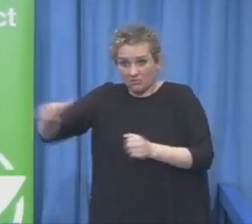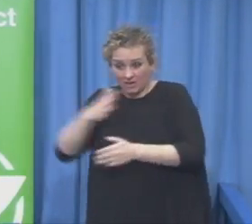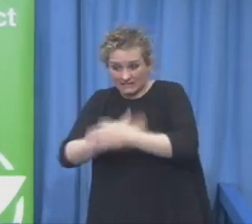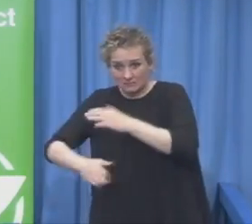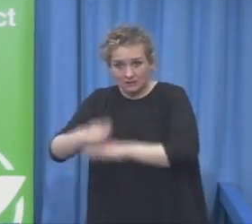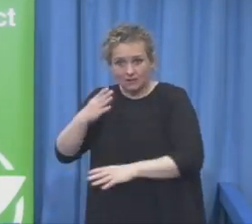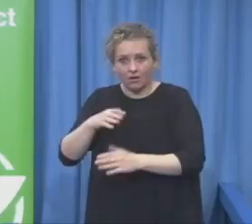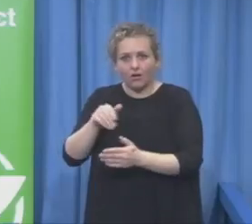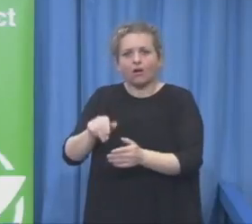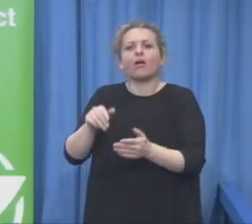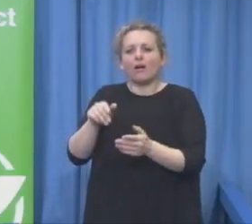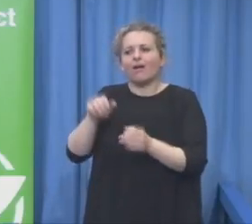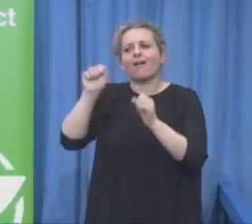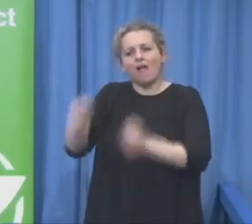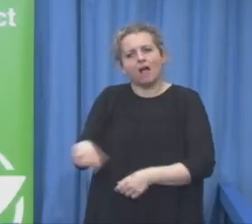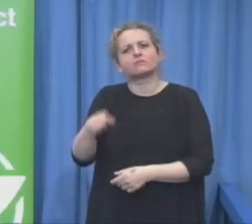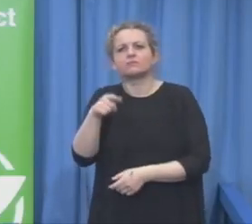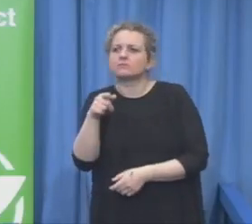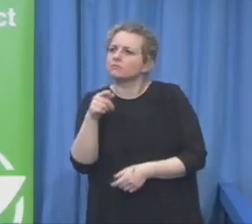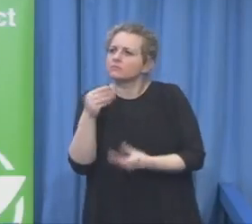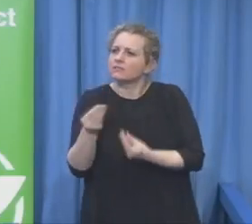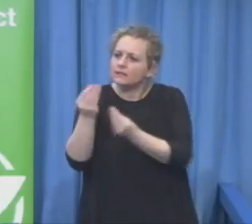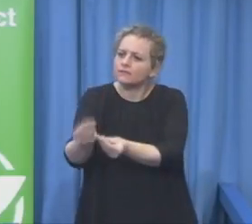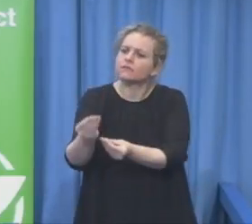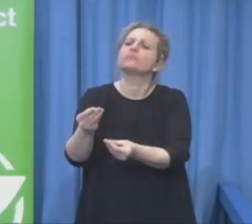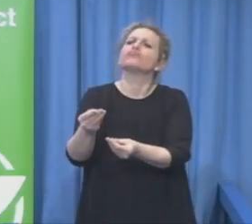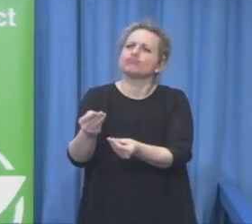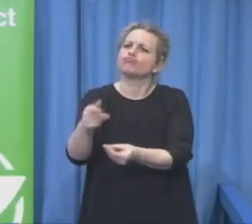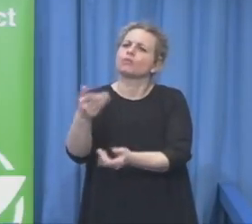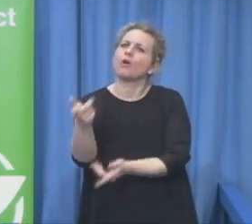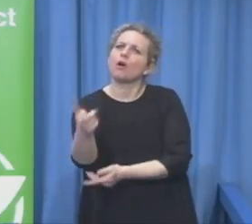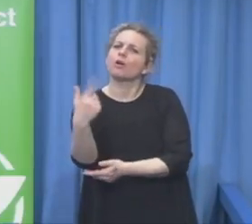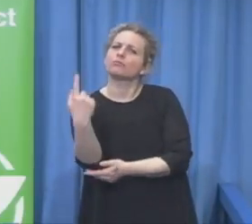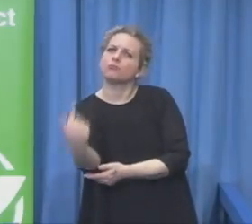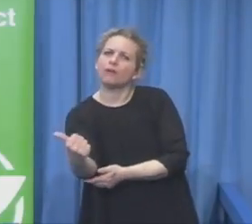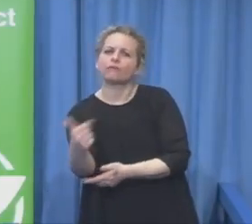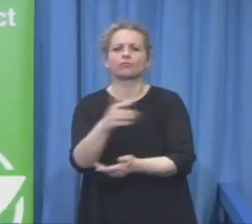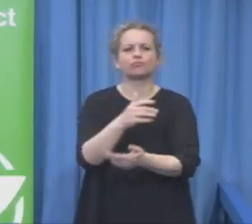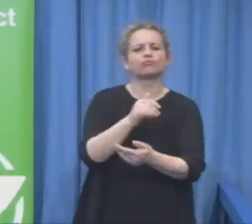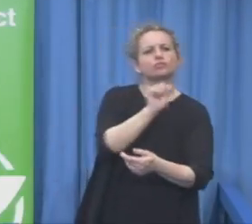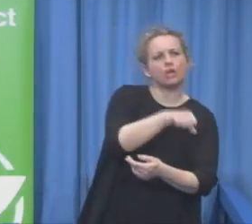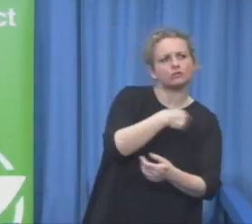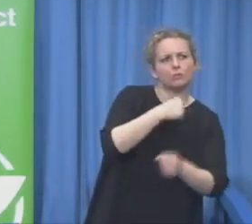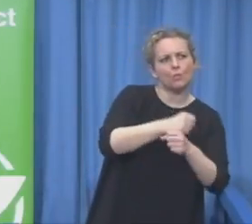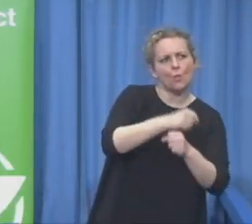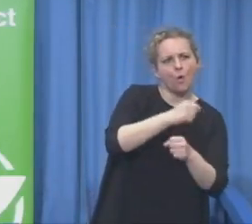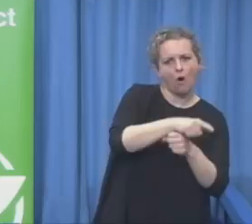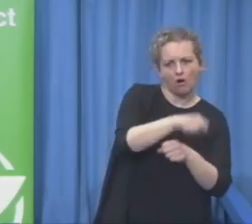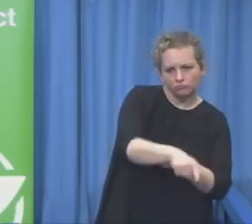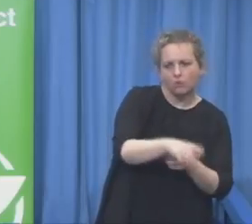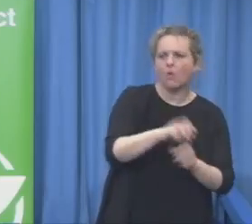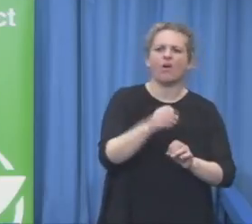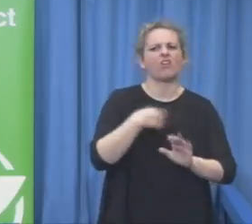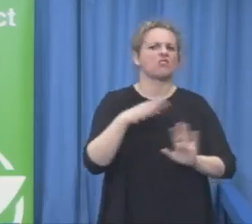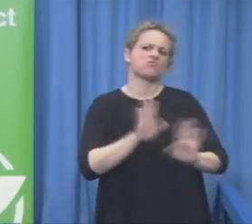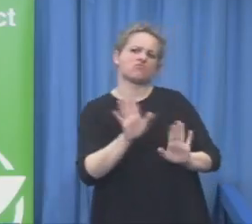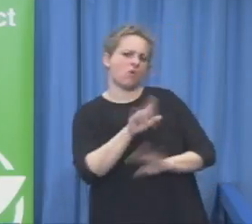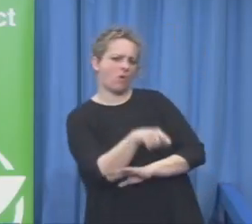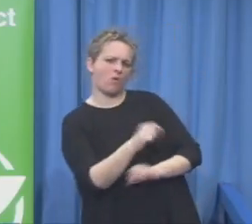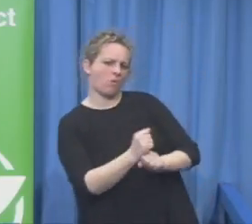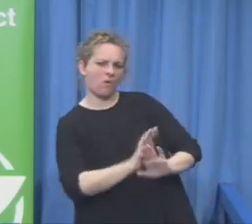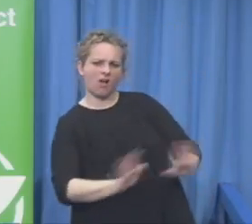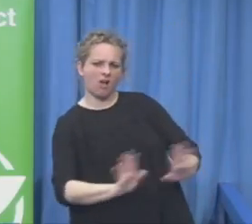genuinely, then you can also find job satisfaction, of course. I can tell about the Finnish rap artist.